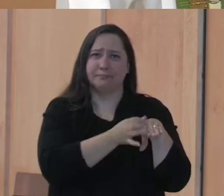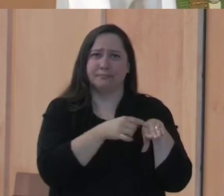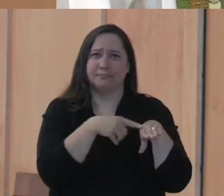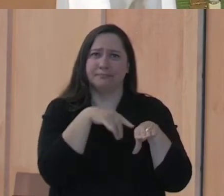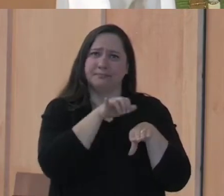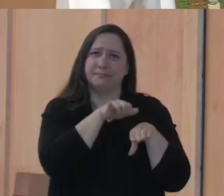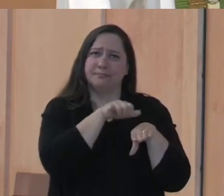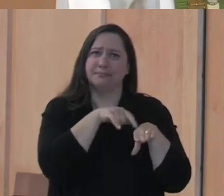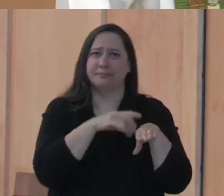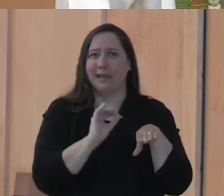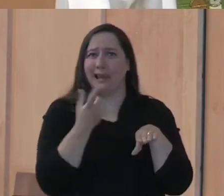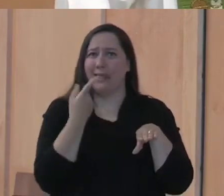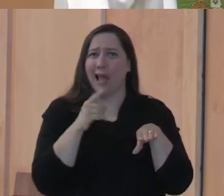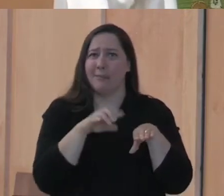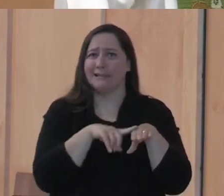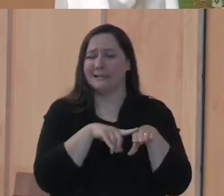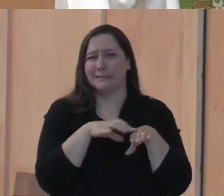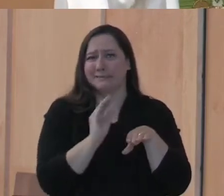And nothing happens.